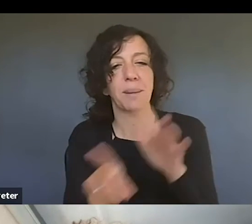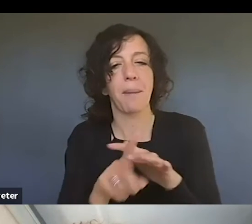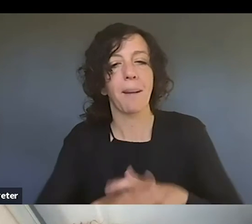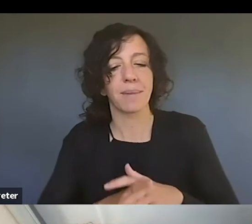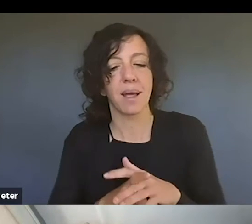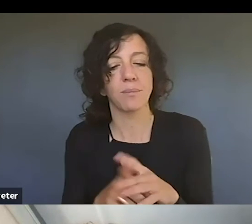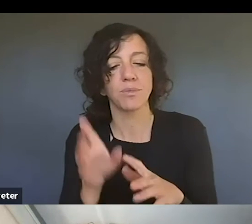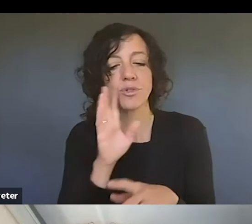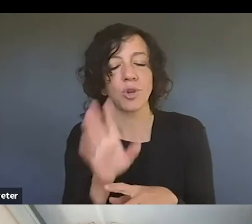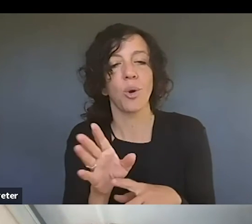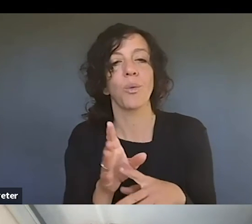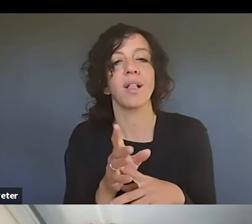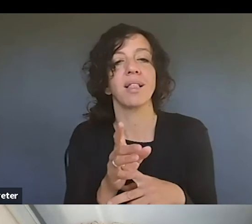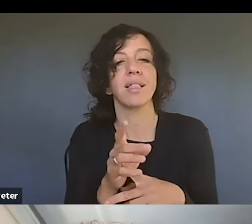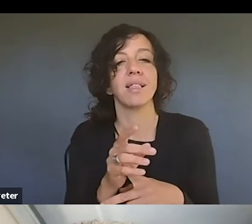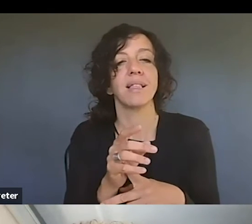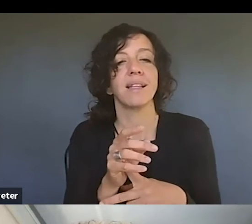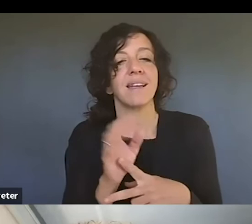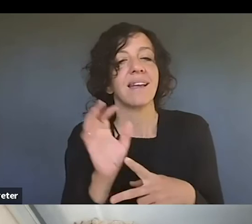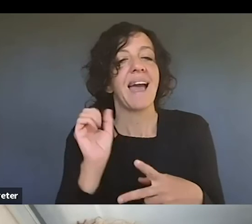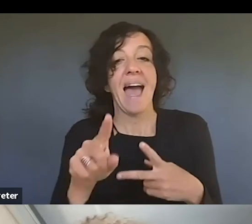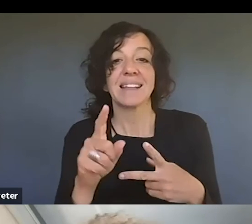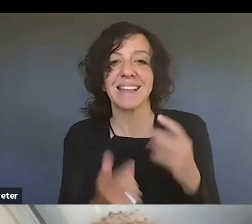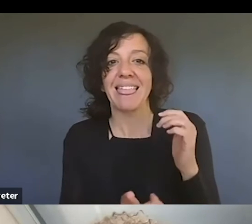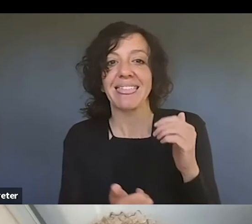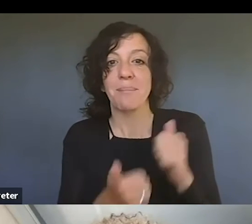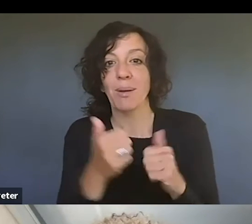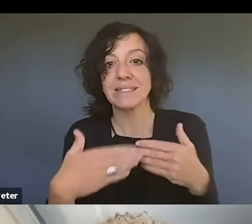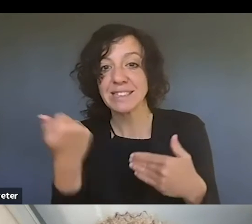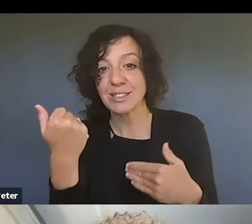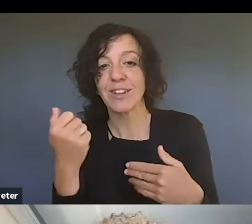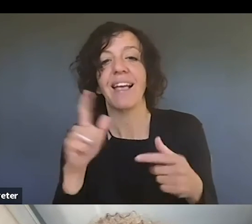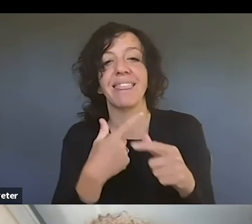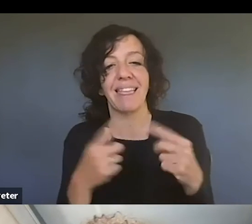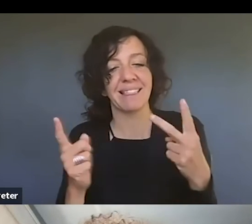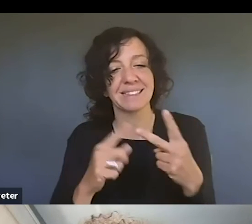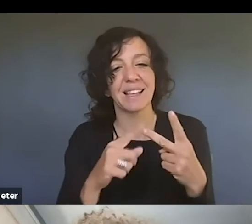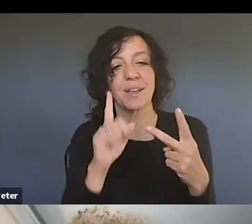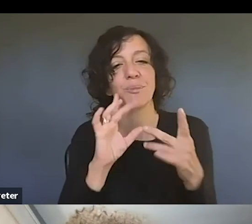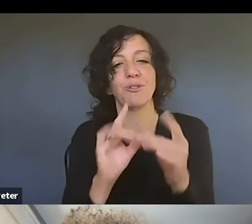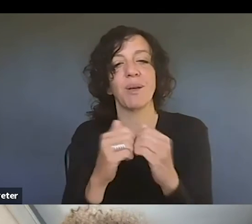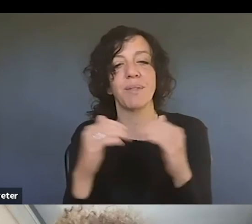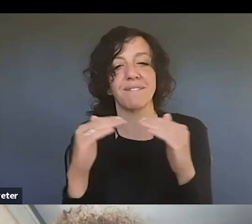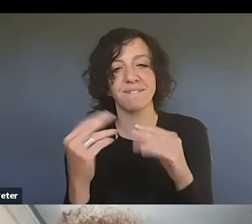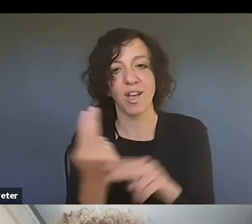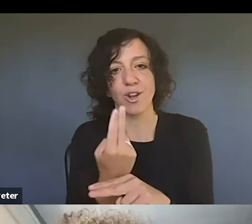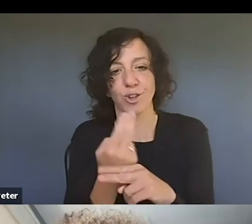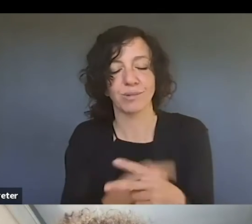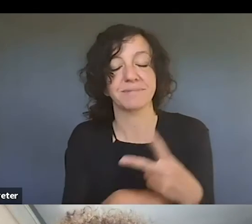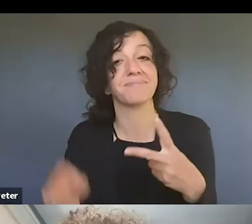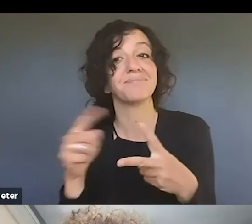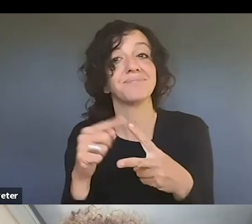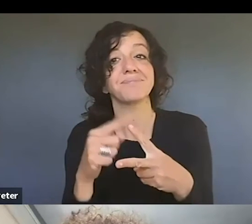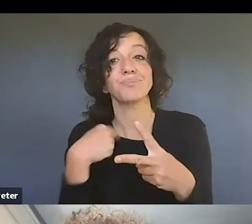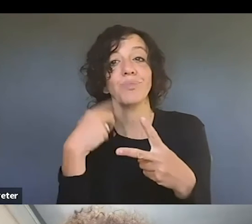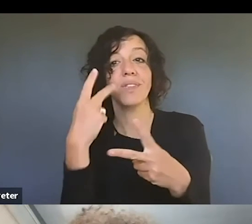the easiest to answer first and then, um, the second's on fair use, which should be a lot of fun. Um, but one of the questions that I saw pop